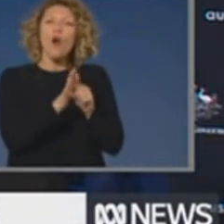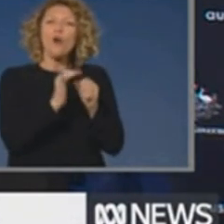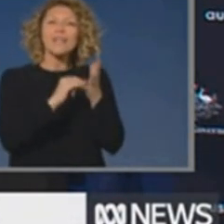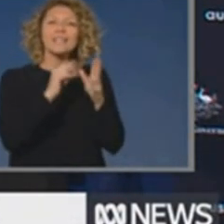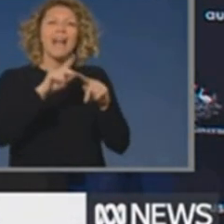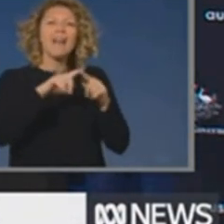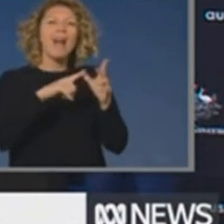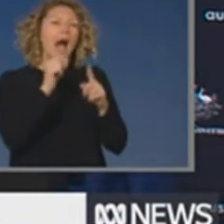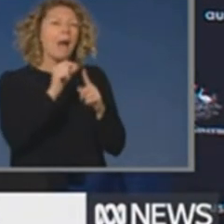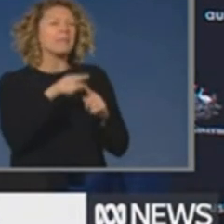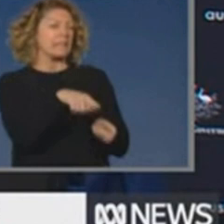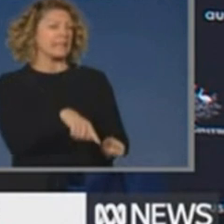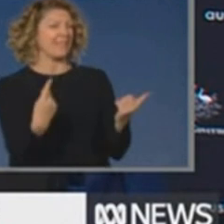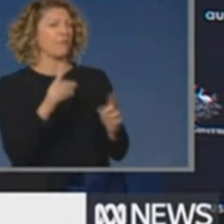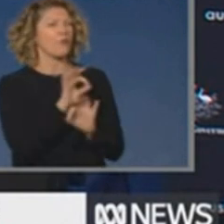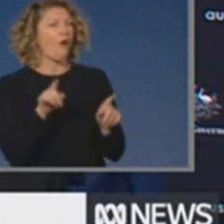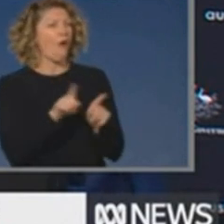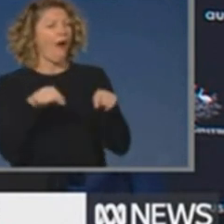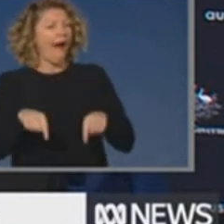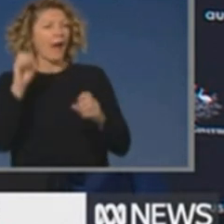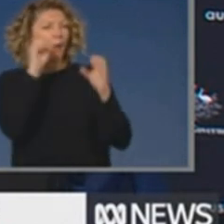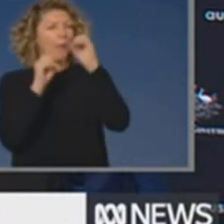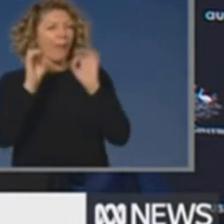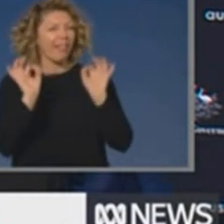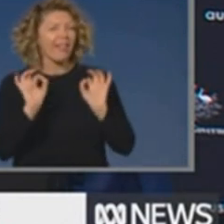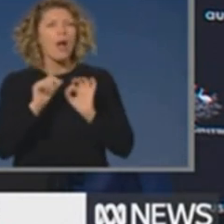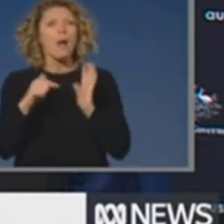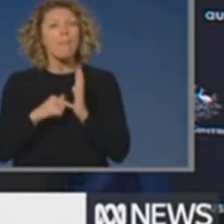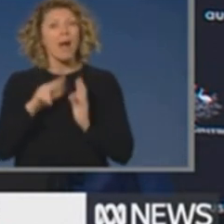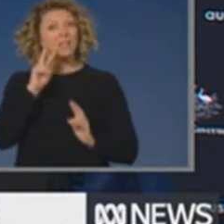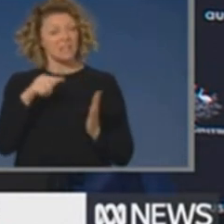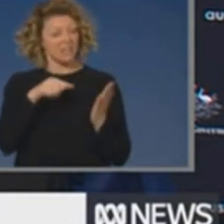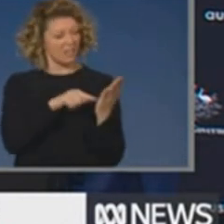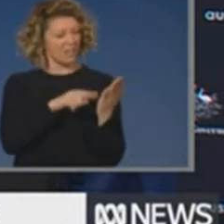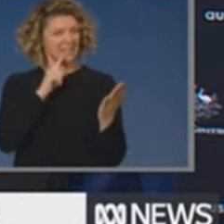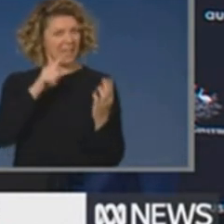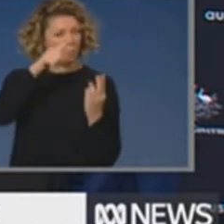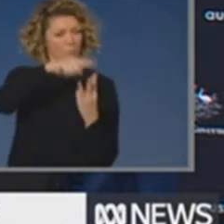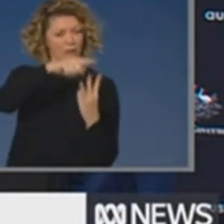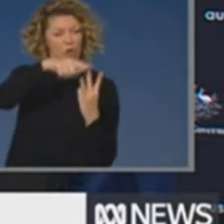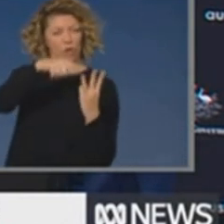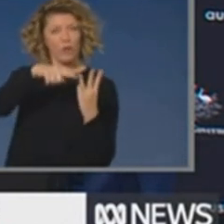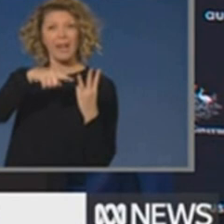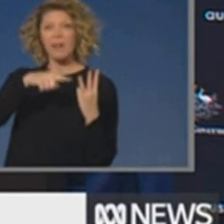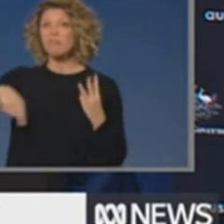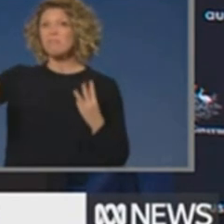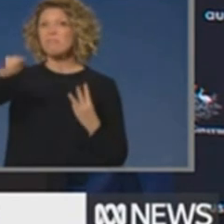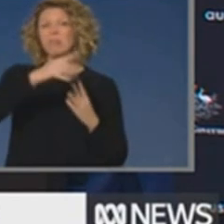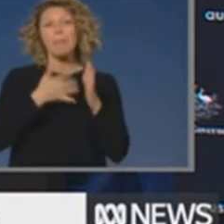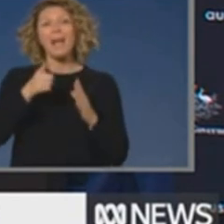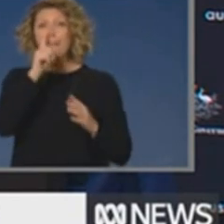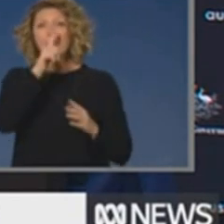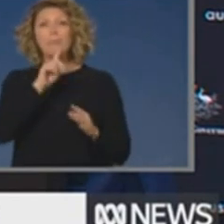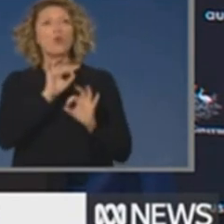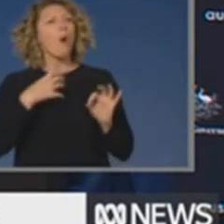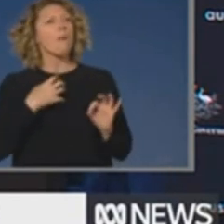how well people have adhered to our measures that we've put in